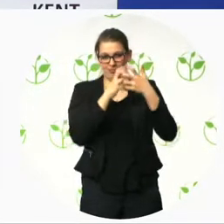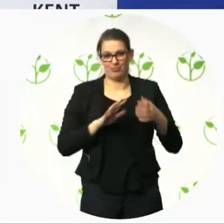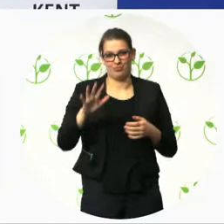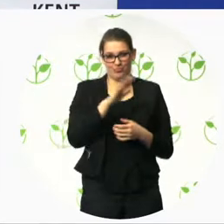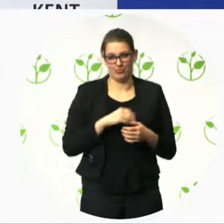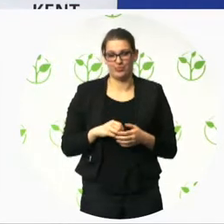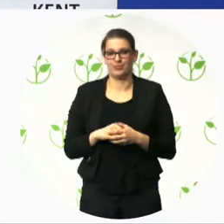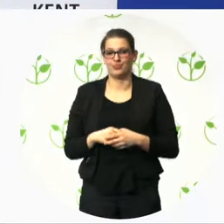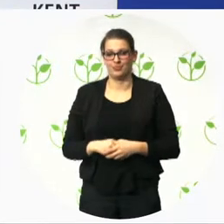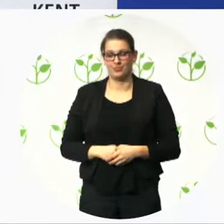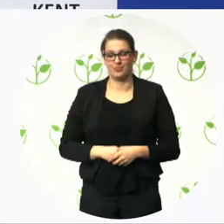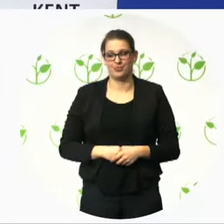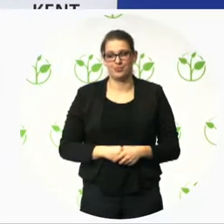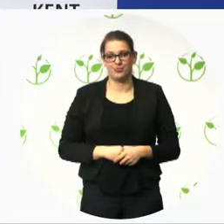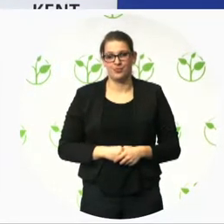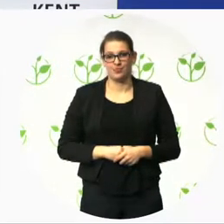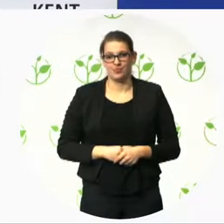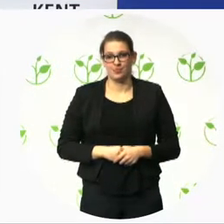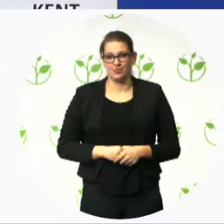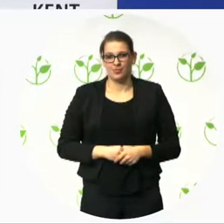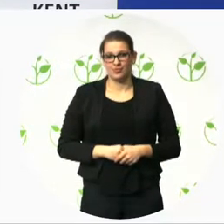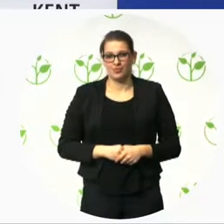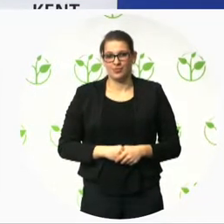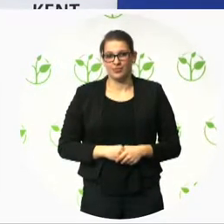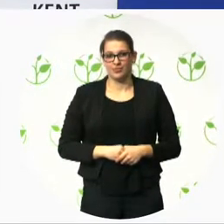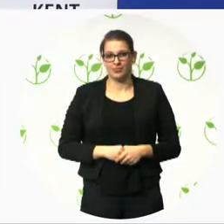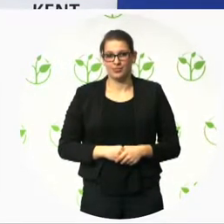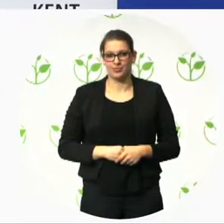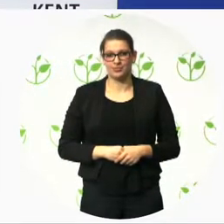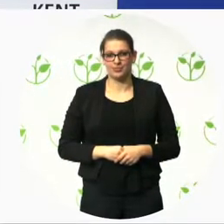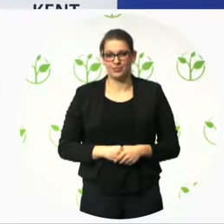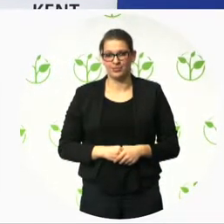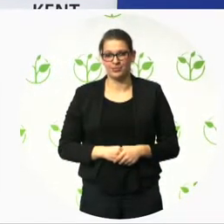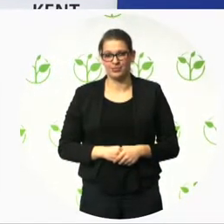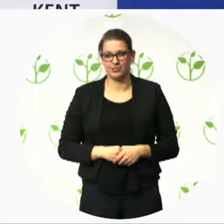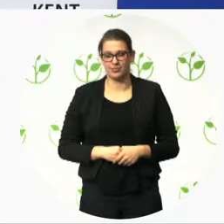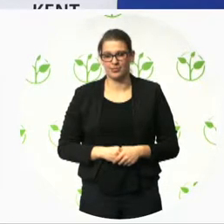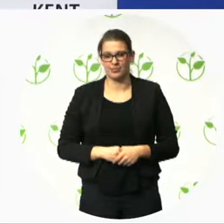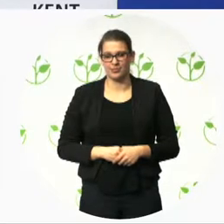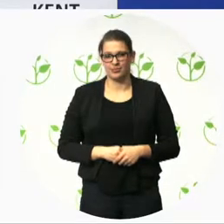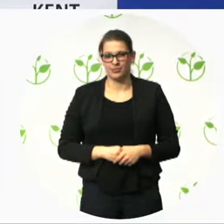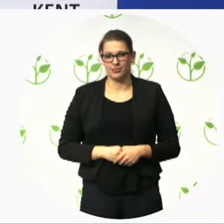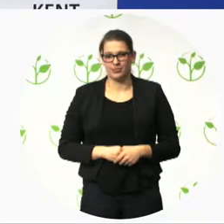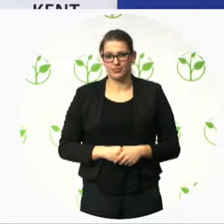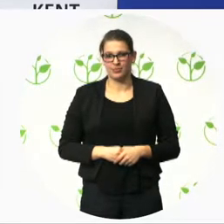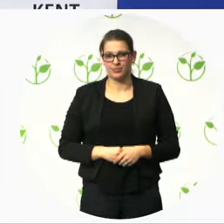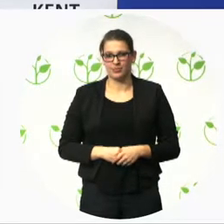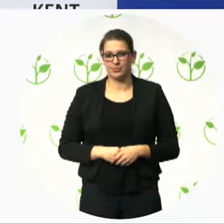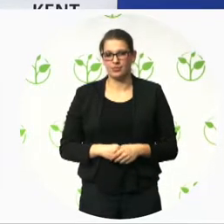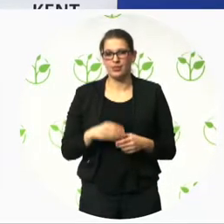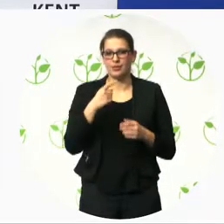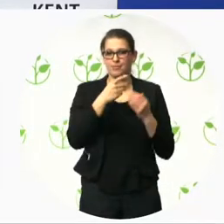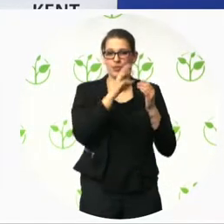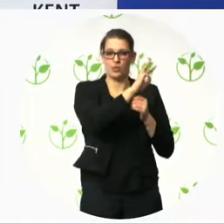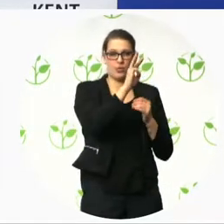Harmonizing requirements not only for websites, but also for the increasingly important mobile application, expands